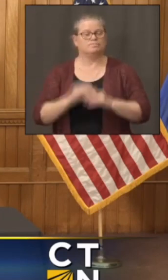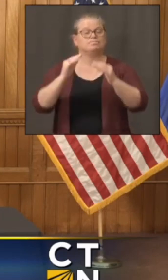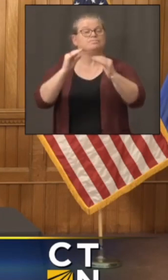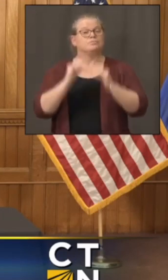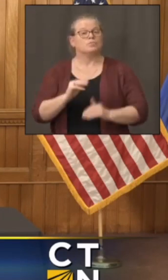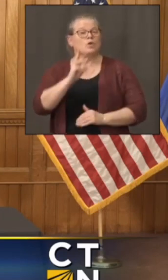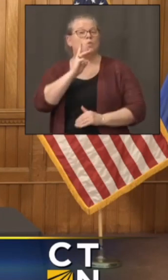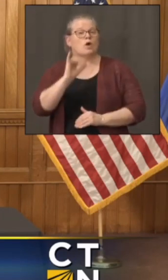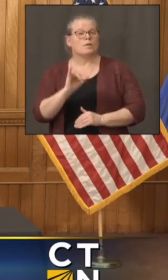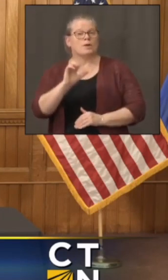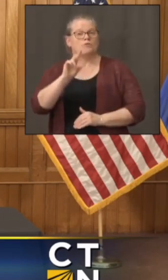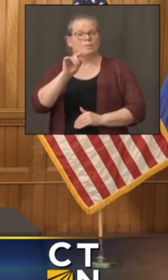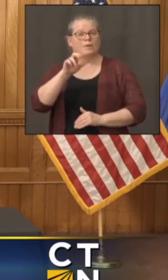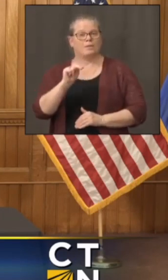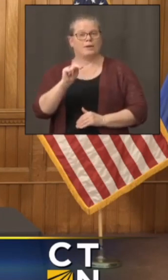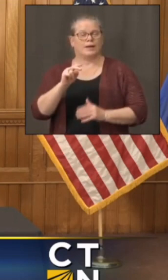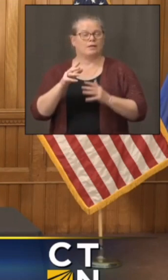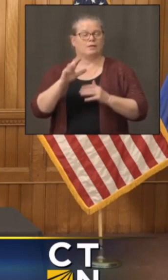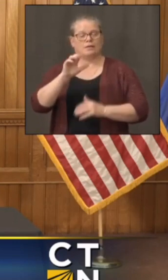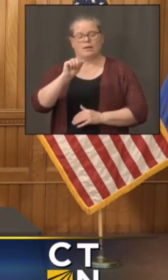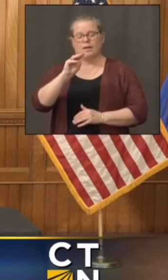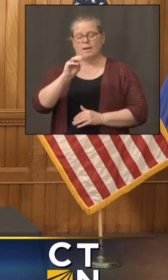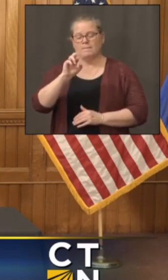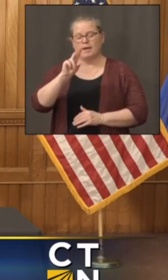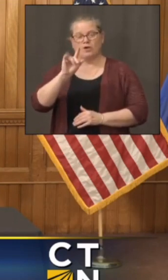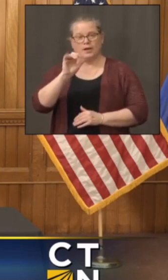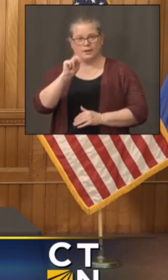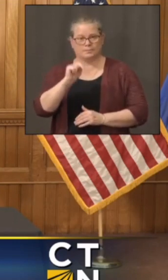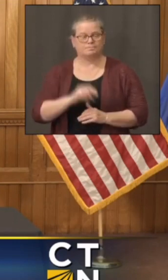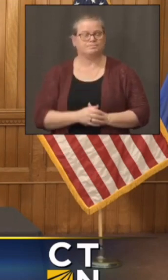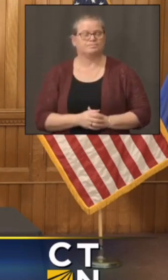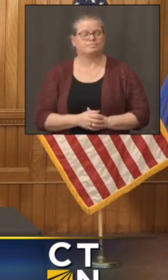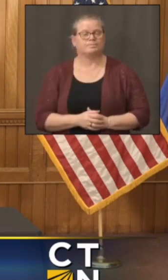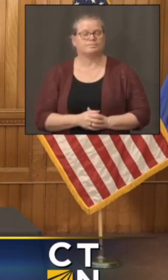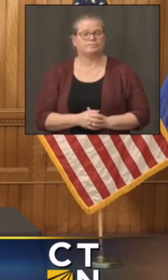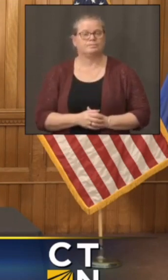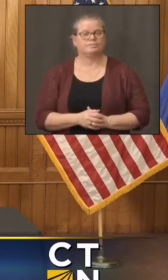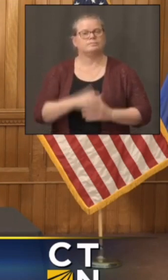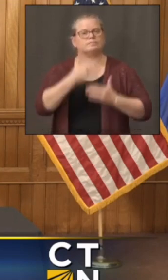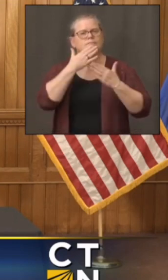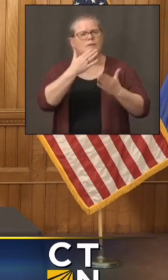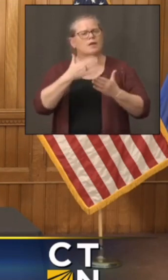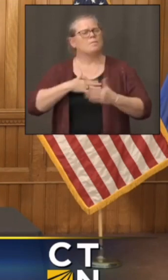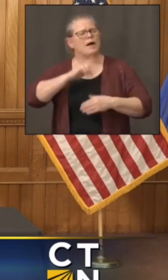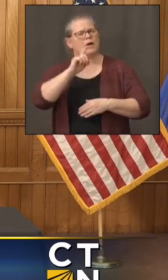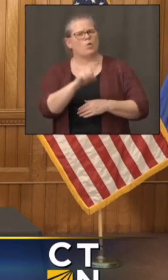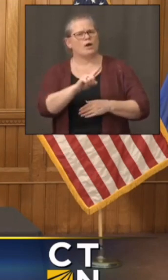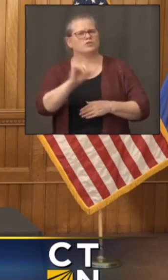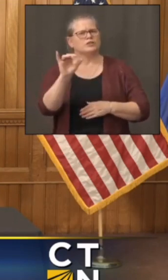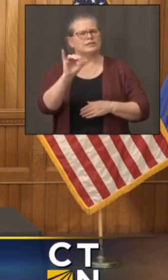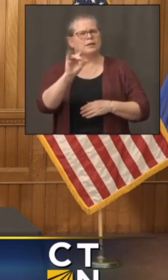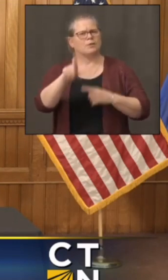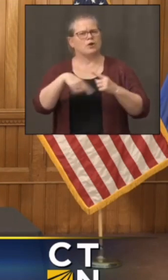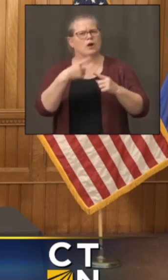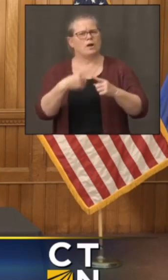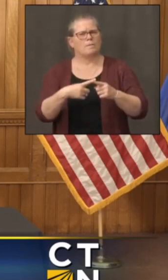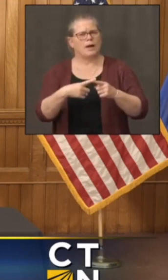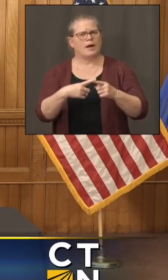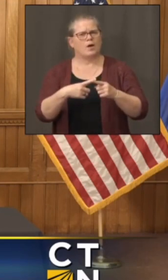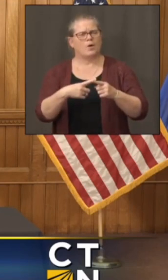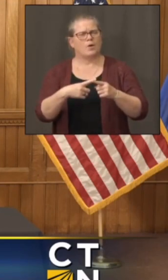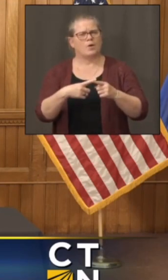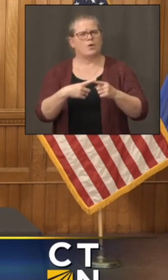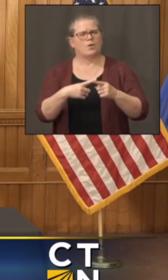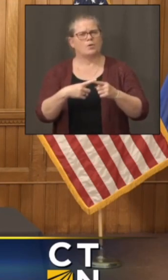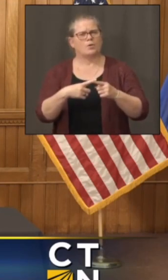Thanks very much. I have kind of a similar question to Ken about his phrase about getting granular.